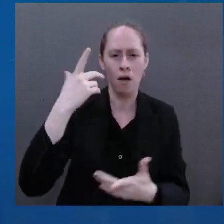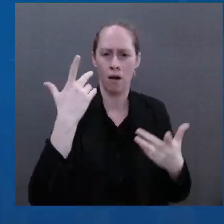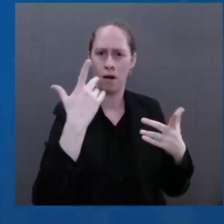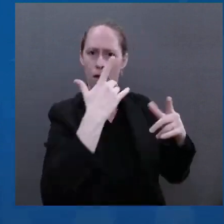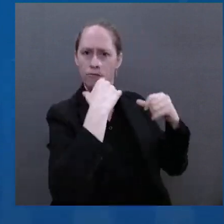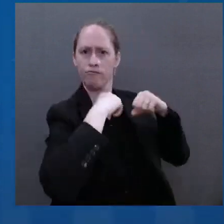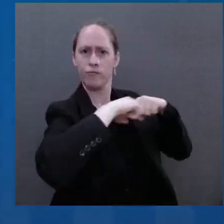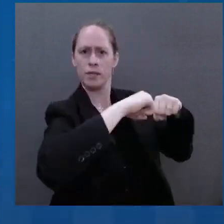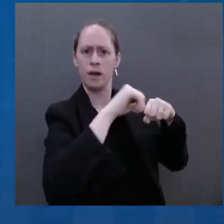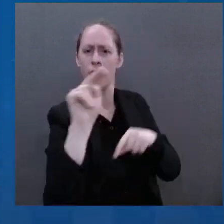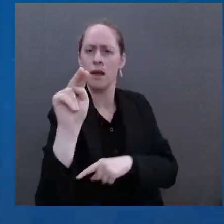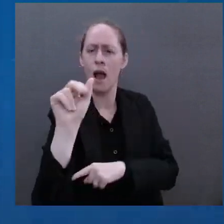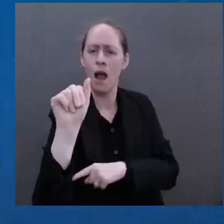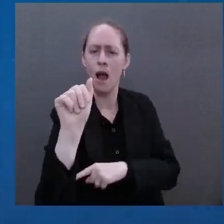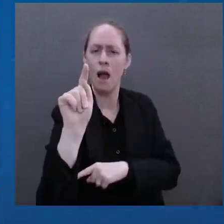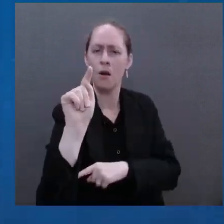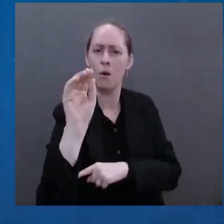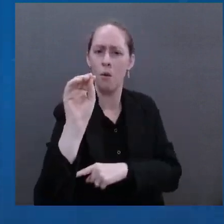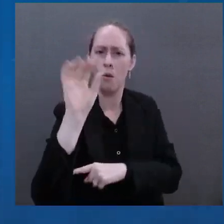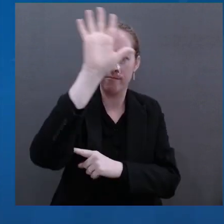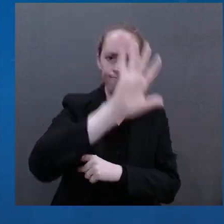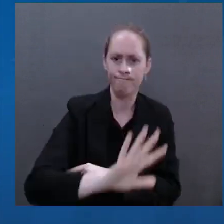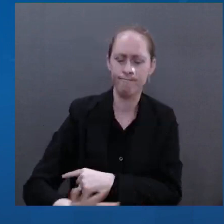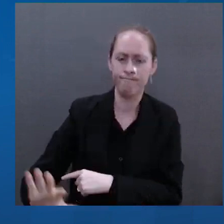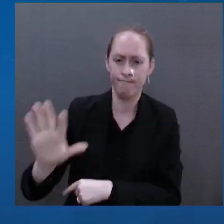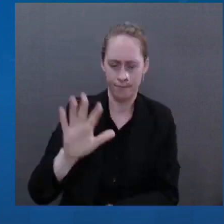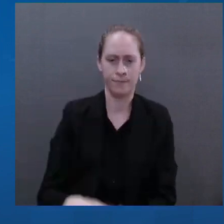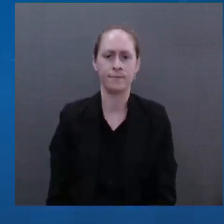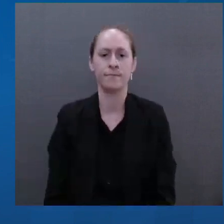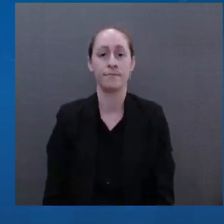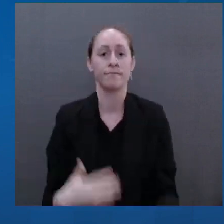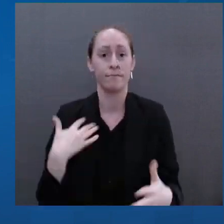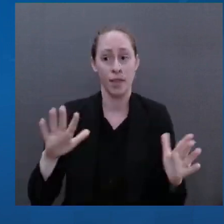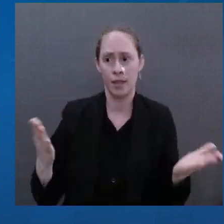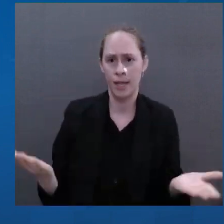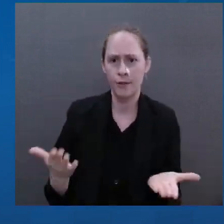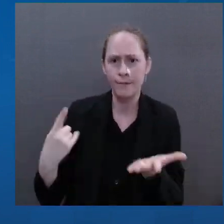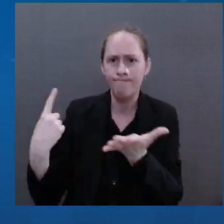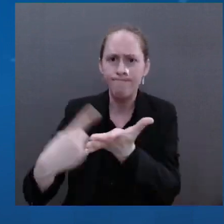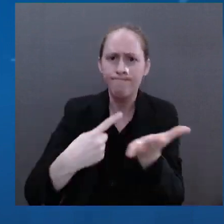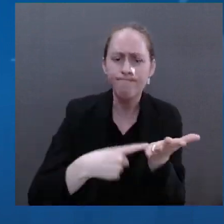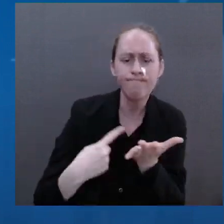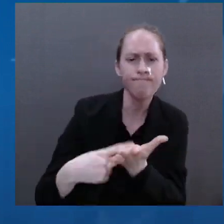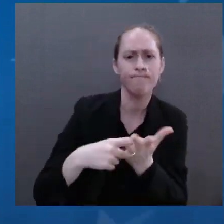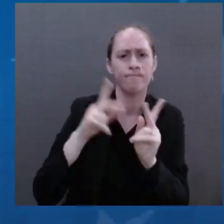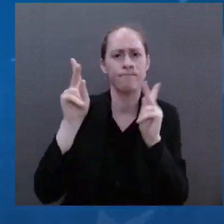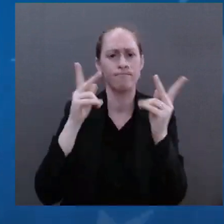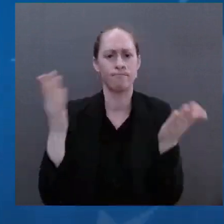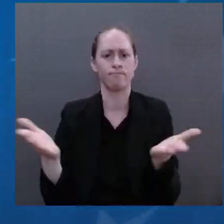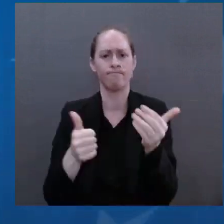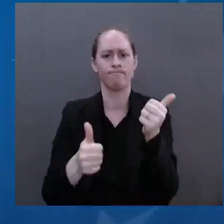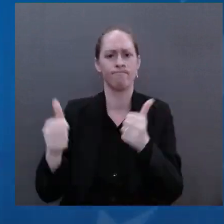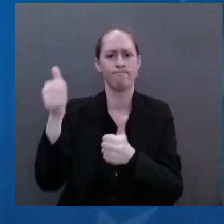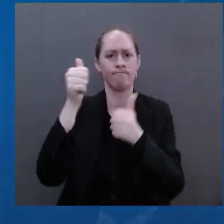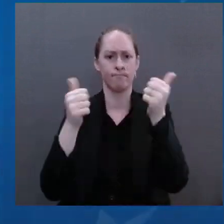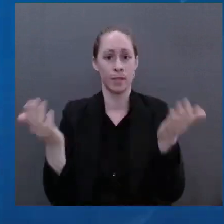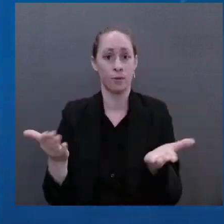The reason we wanted to make clear is their movement on Ukraine. Don't even think